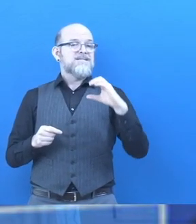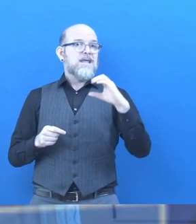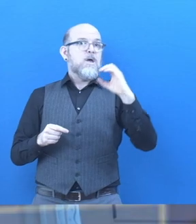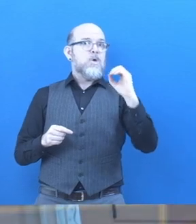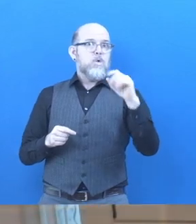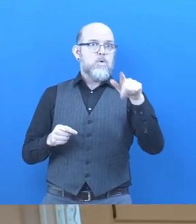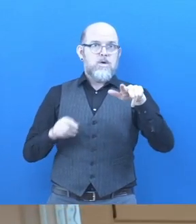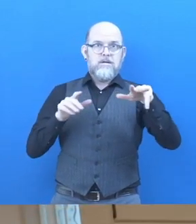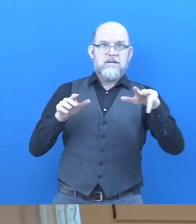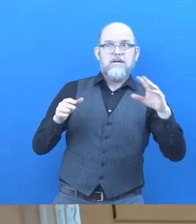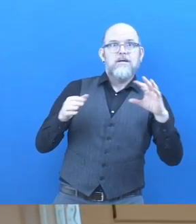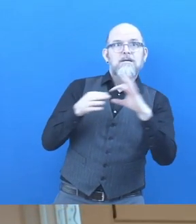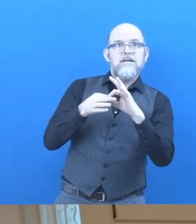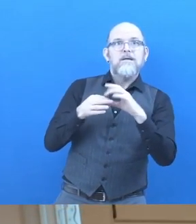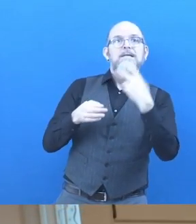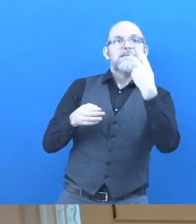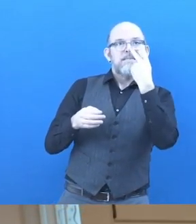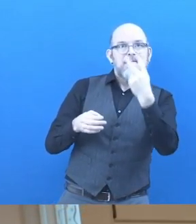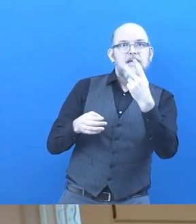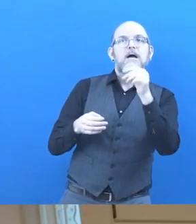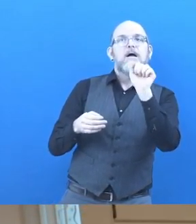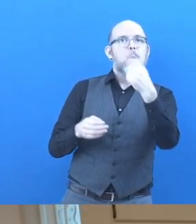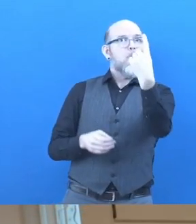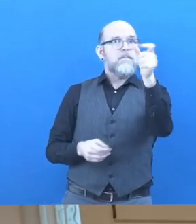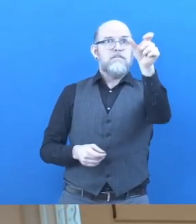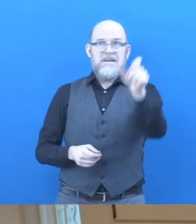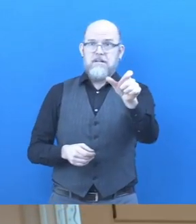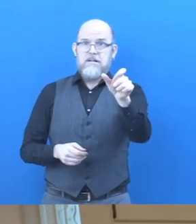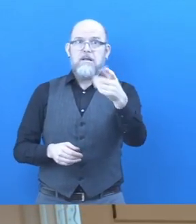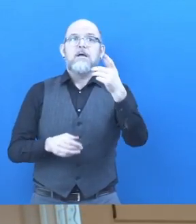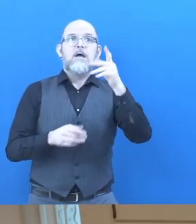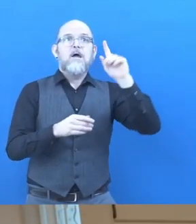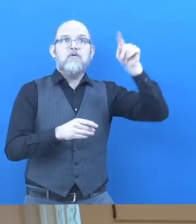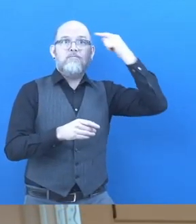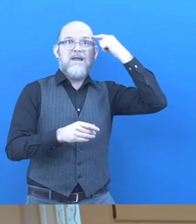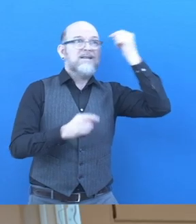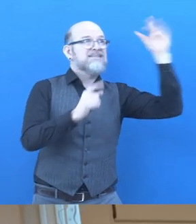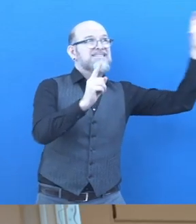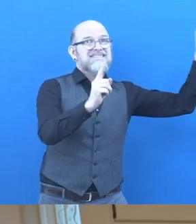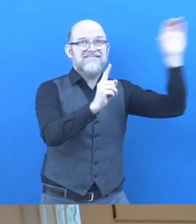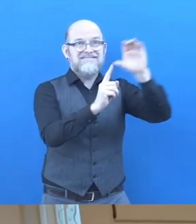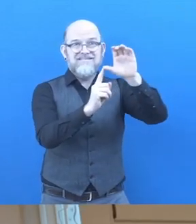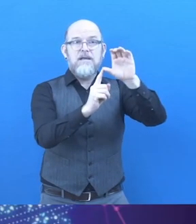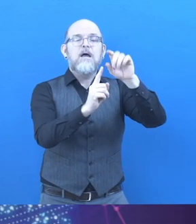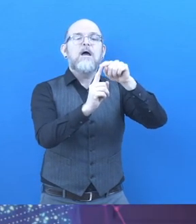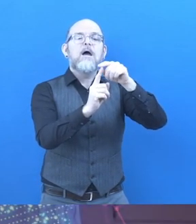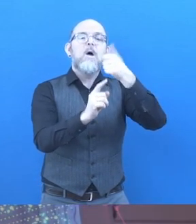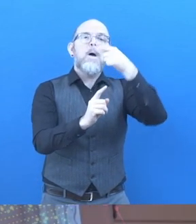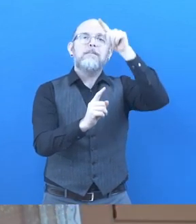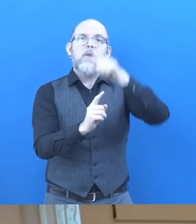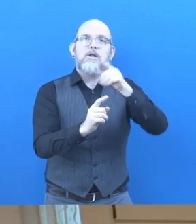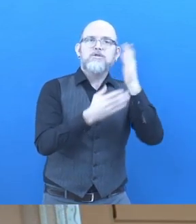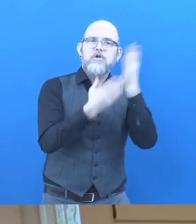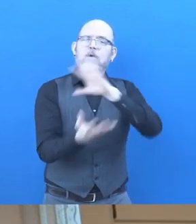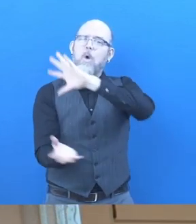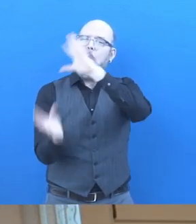payment for each participant and taking the financial risk for providing services within that rate. We are